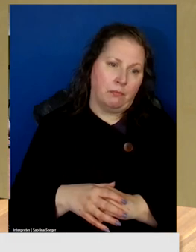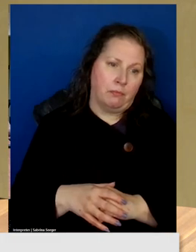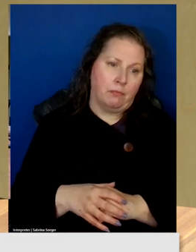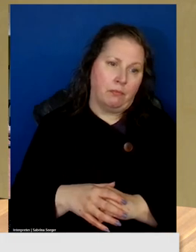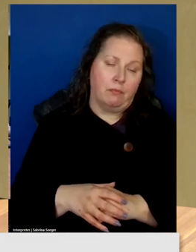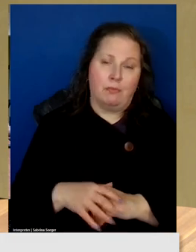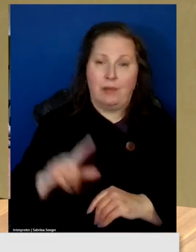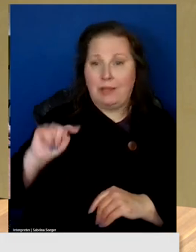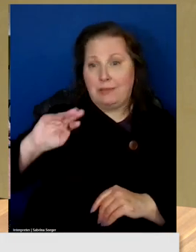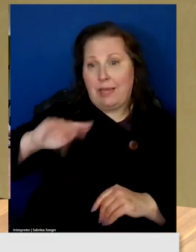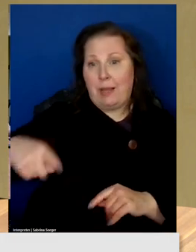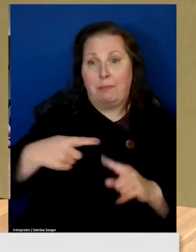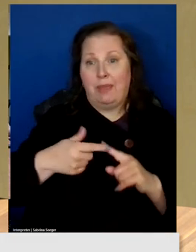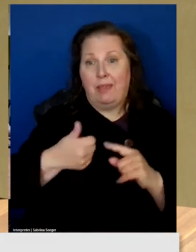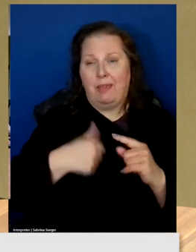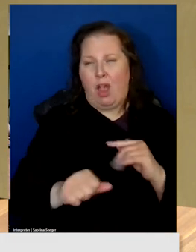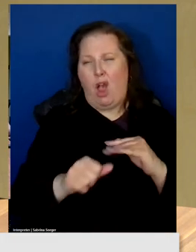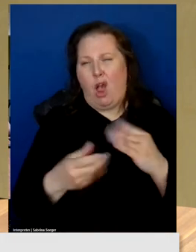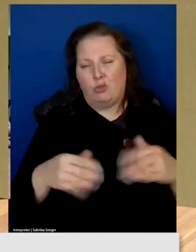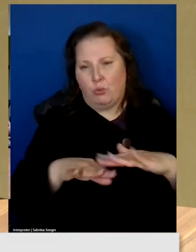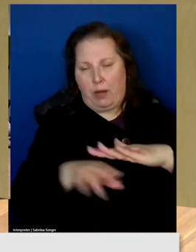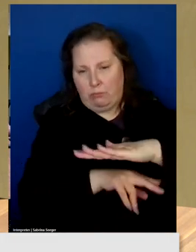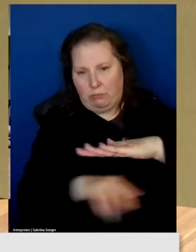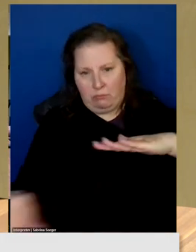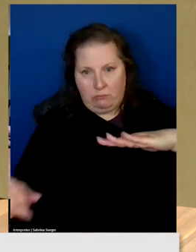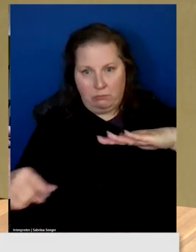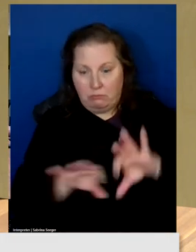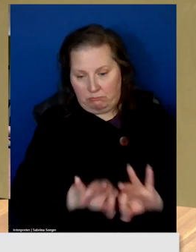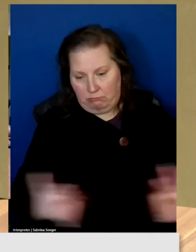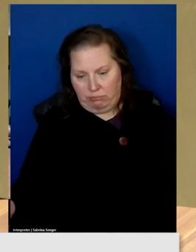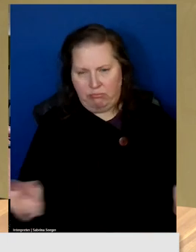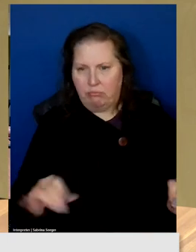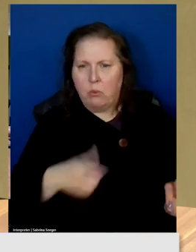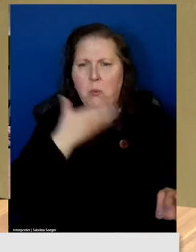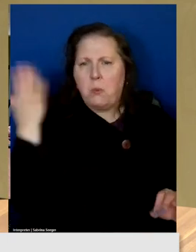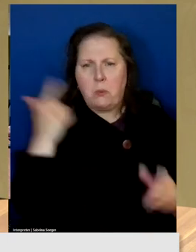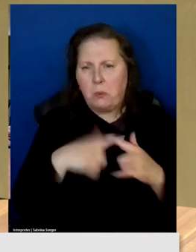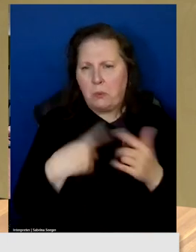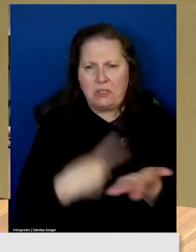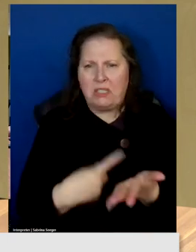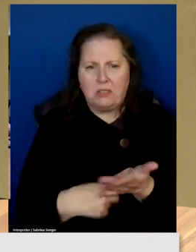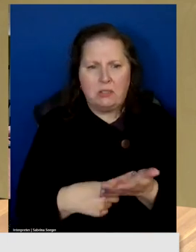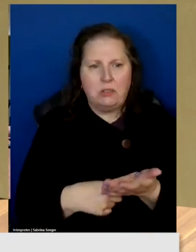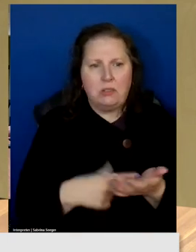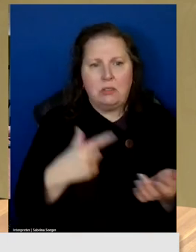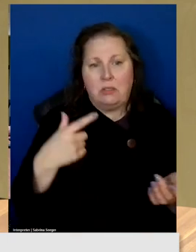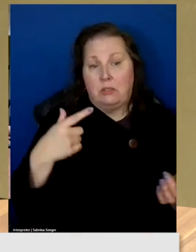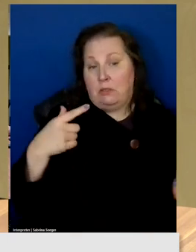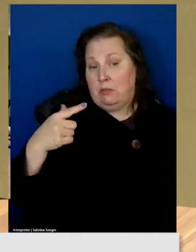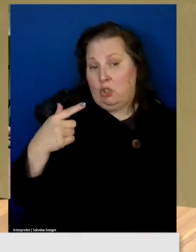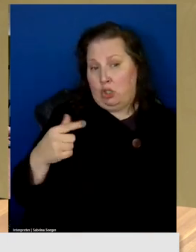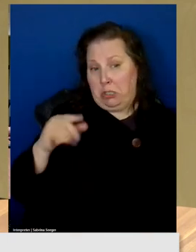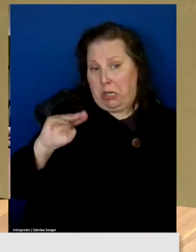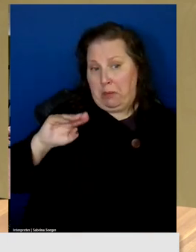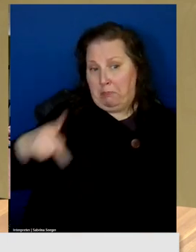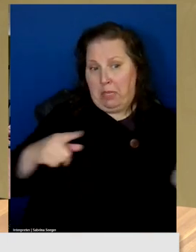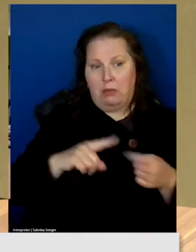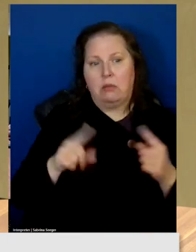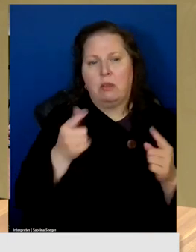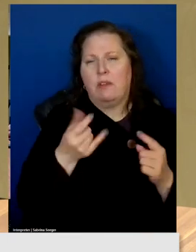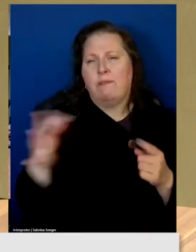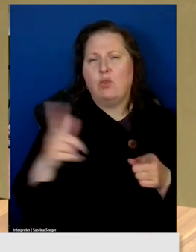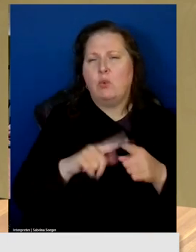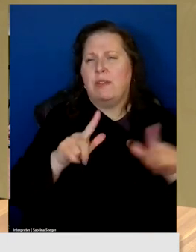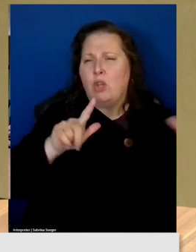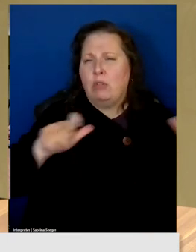GMP underground, there's scant mention of that, uh, GMP has begun and done a few pilot